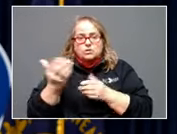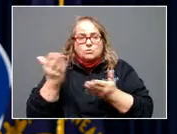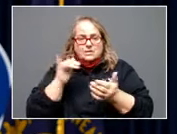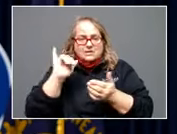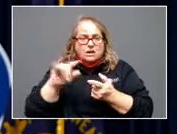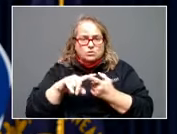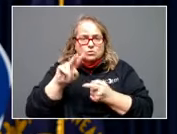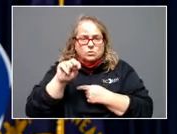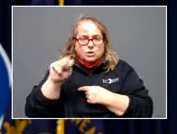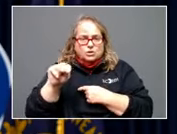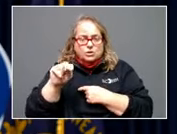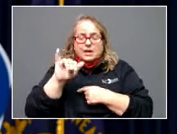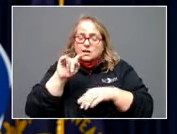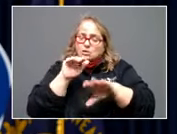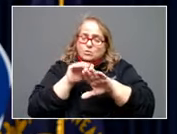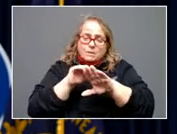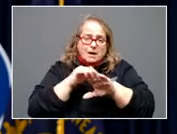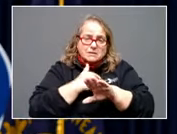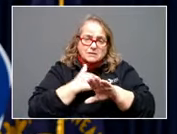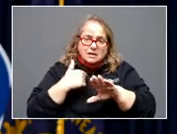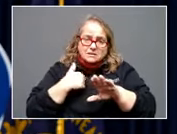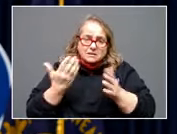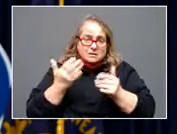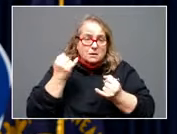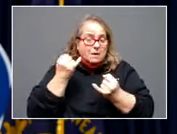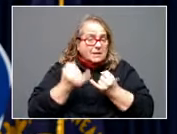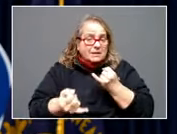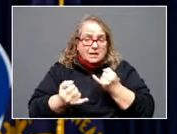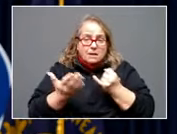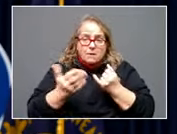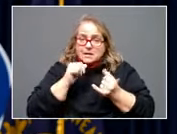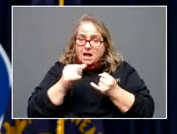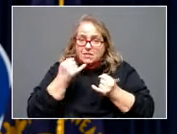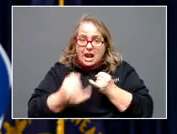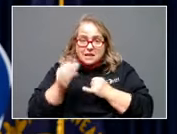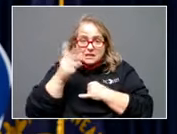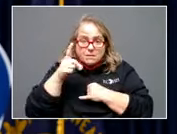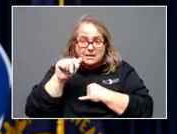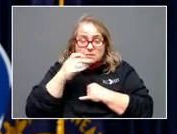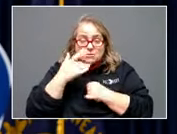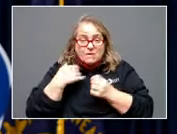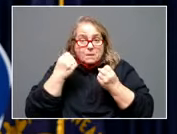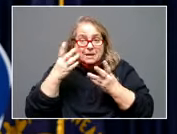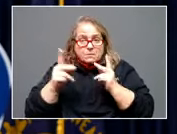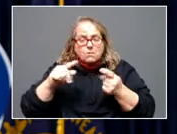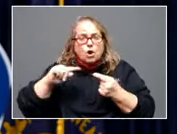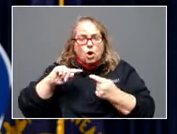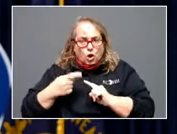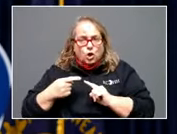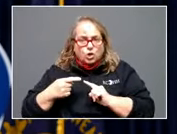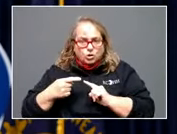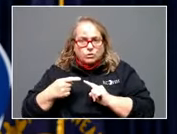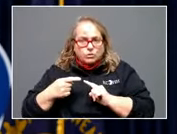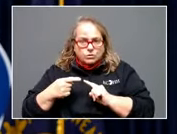us that this might not be the last update we have to it because we have a lot of people hurting. You know, I